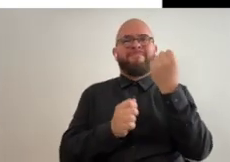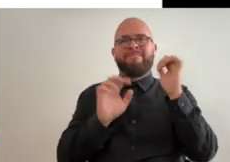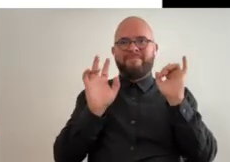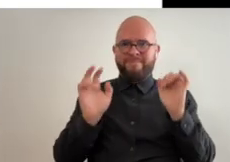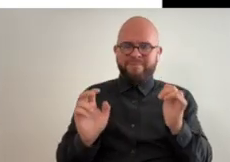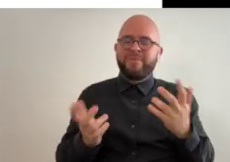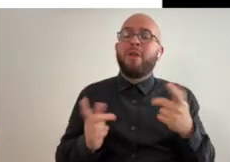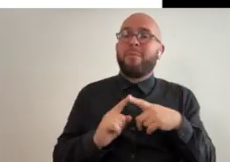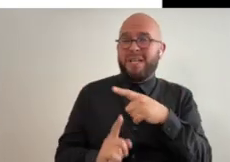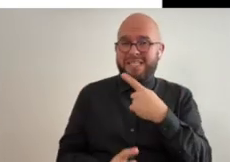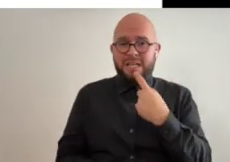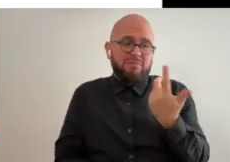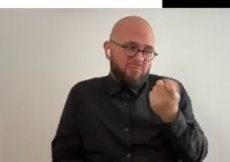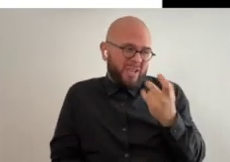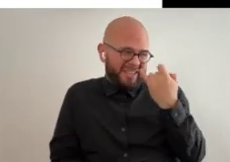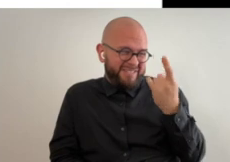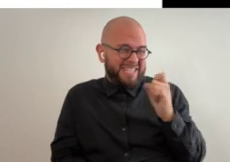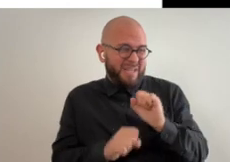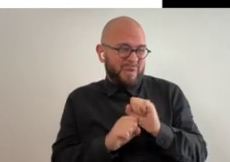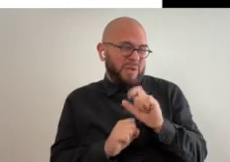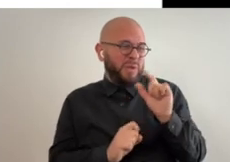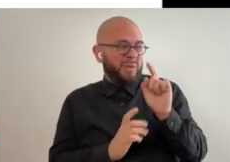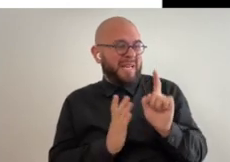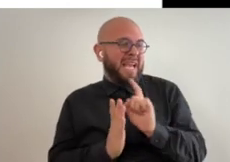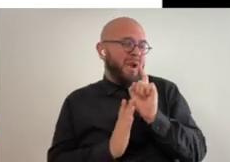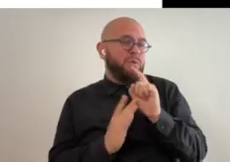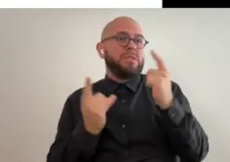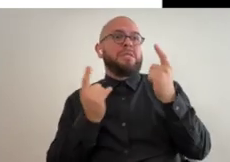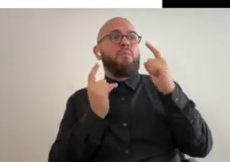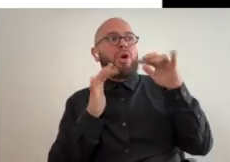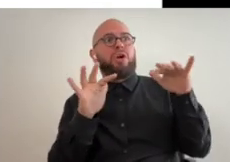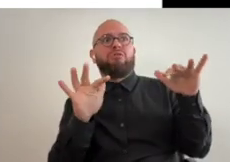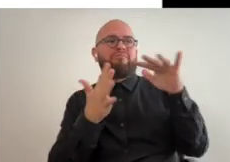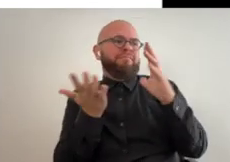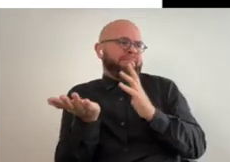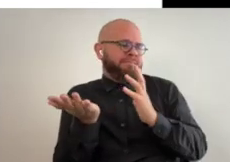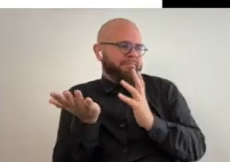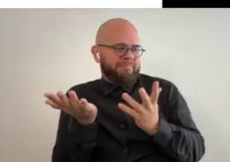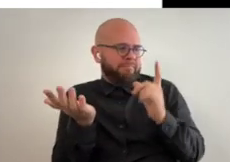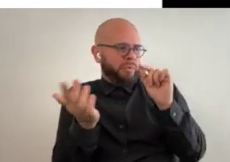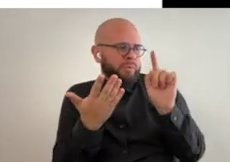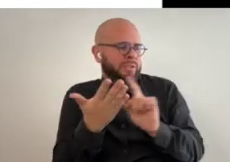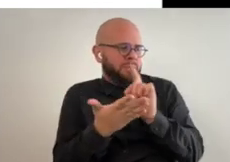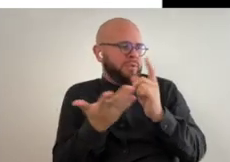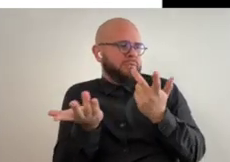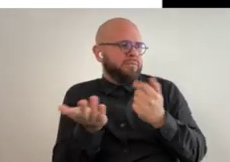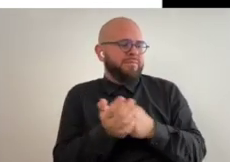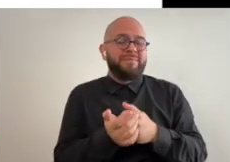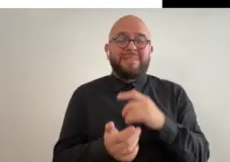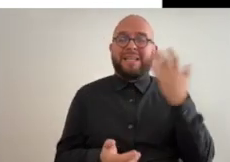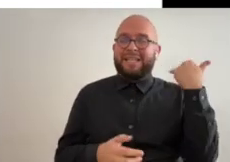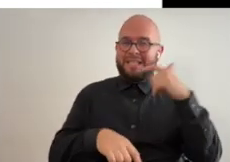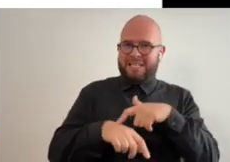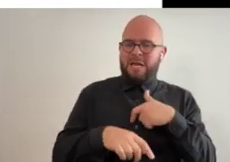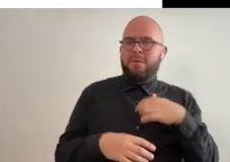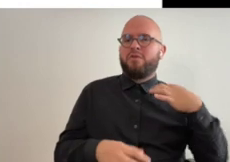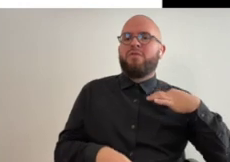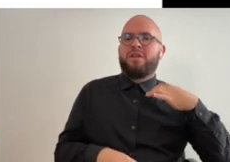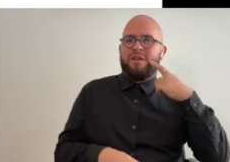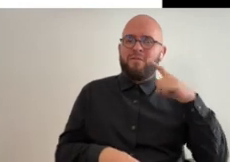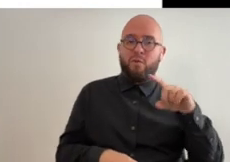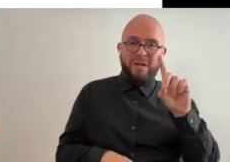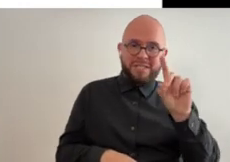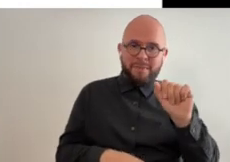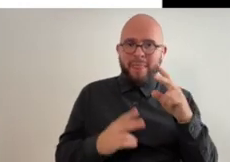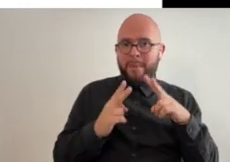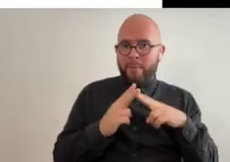um they were like if she could do 20 hours of community service somewhere that's fine and at the time i was volunteering for